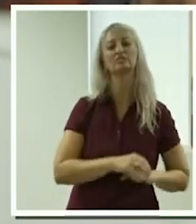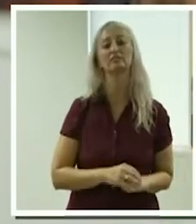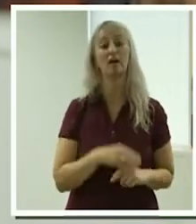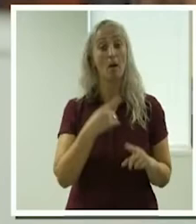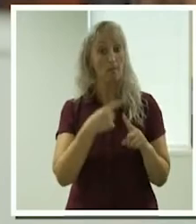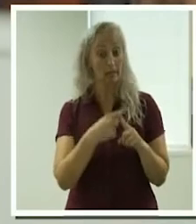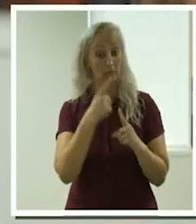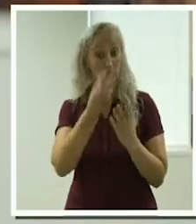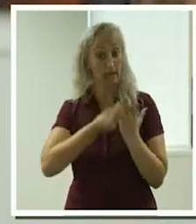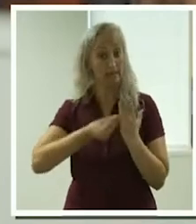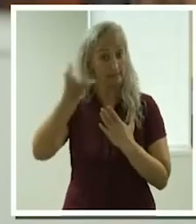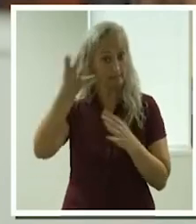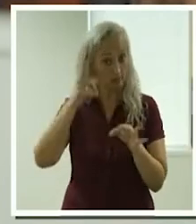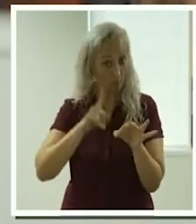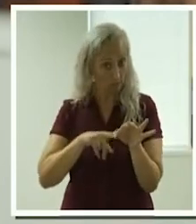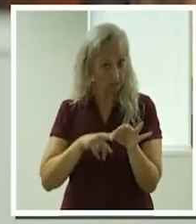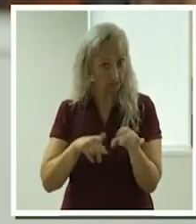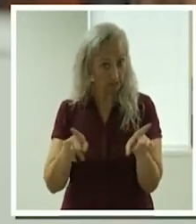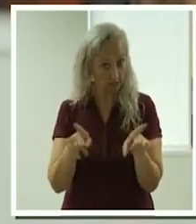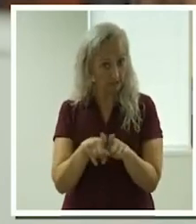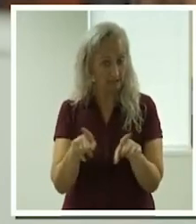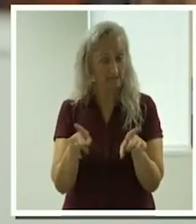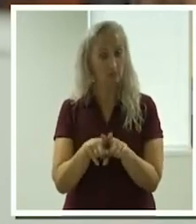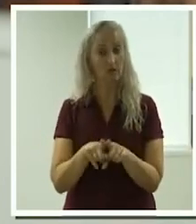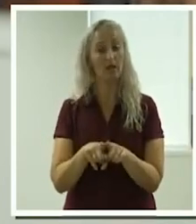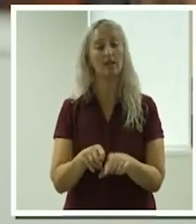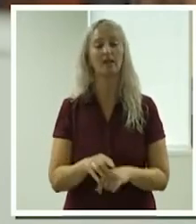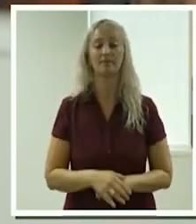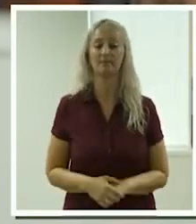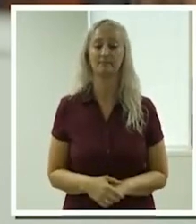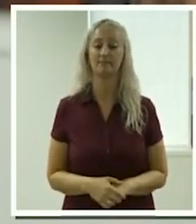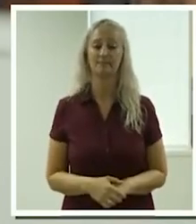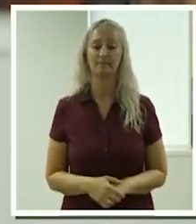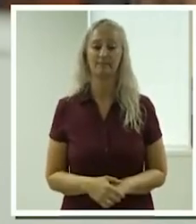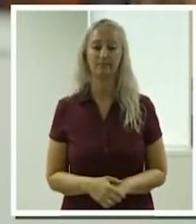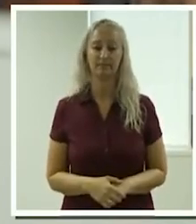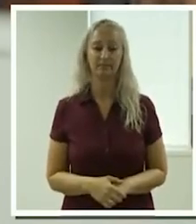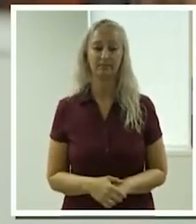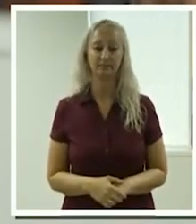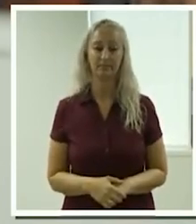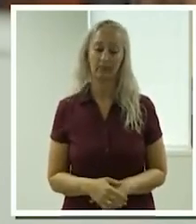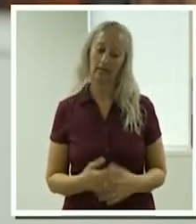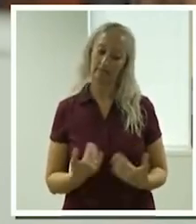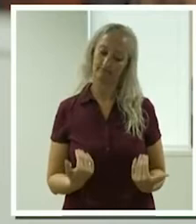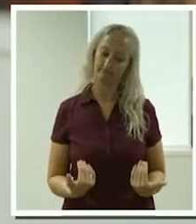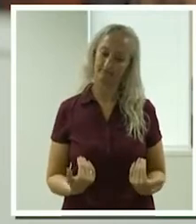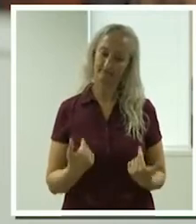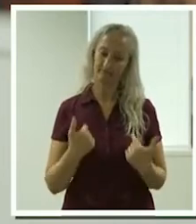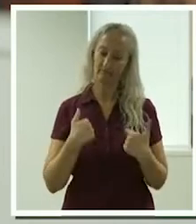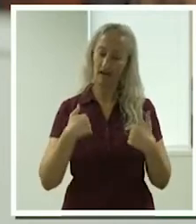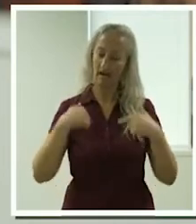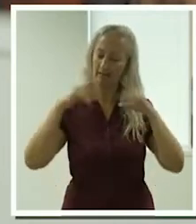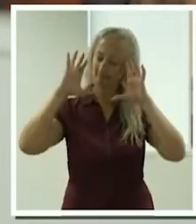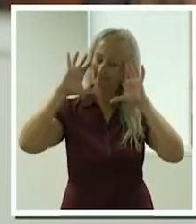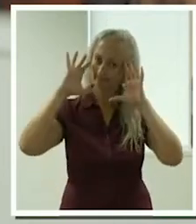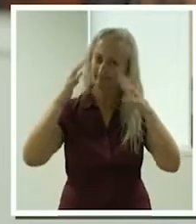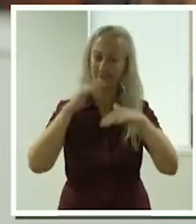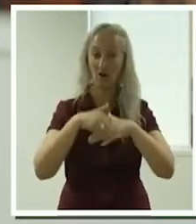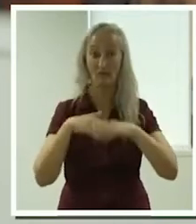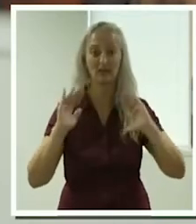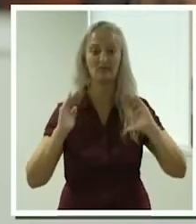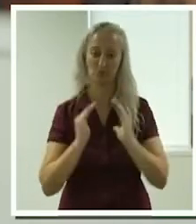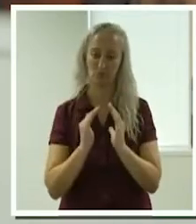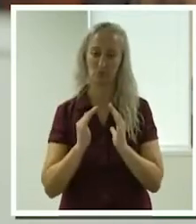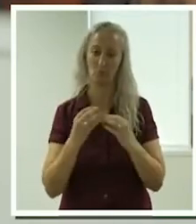question, of course, as Peter mentioned earlier. Now, you've seen that I am passionate about small business,